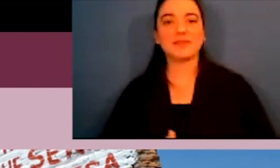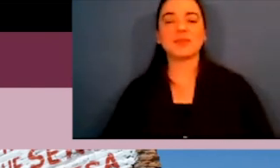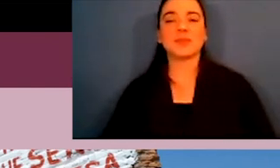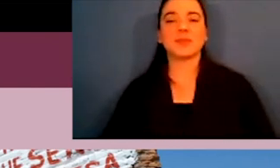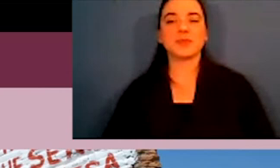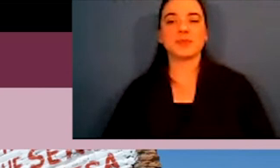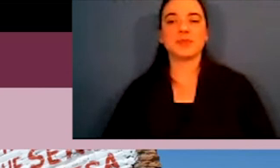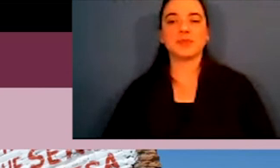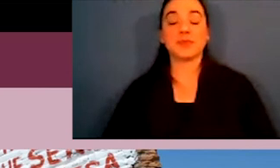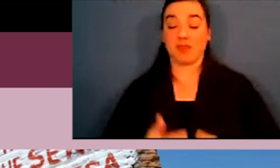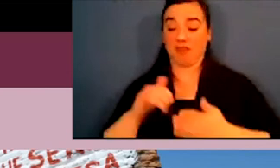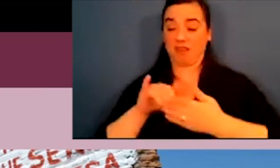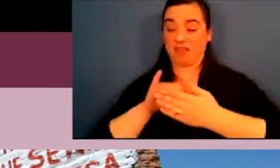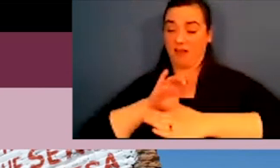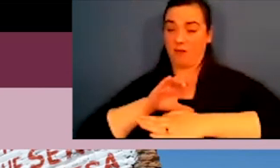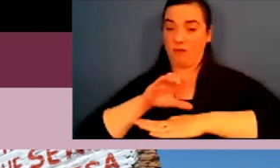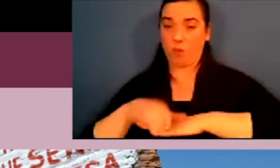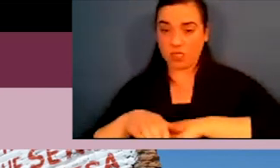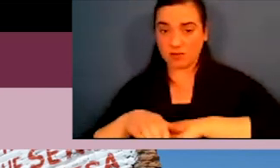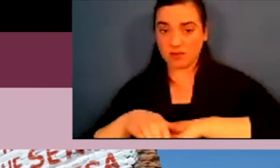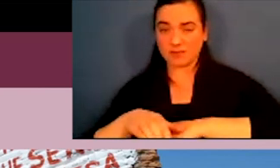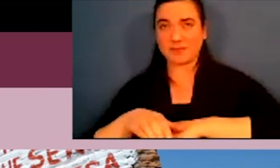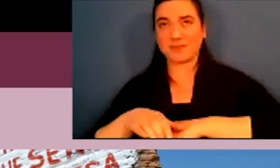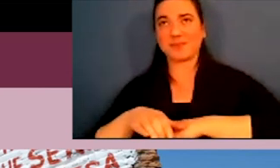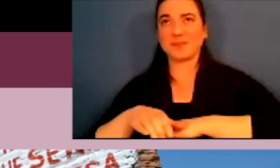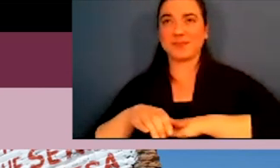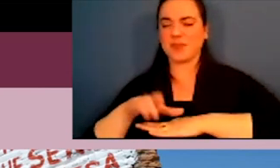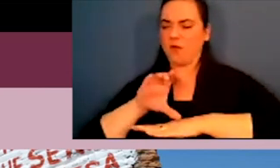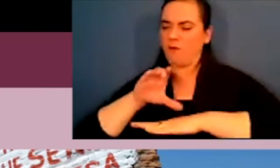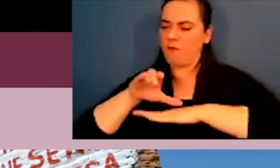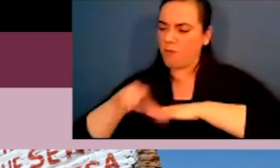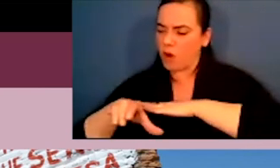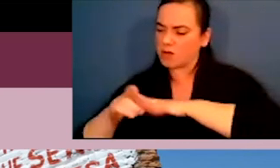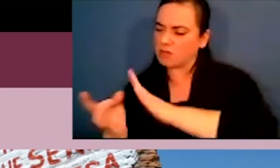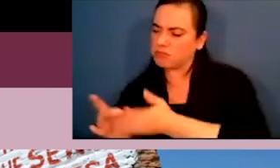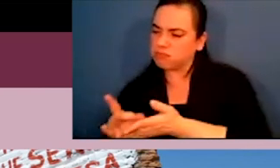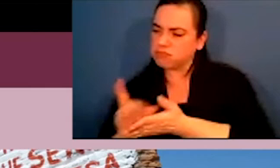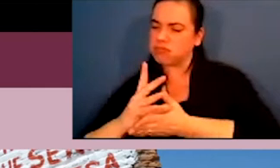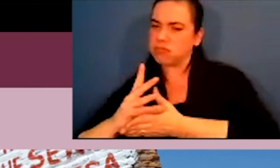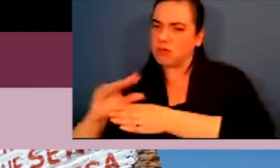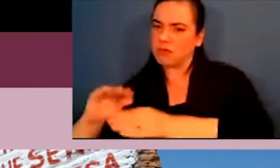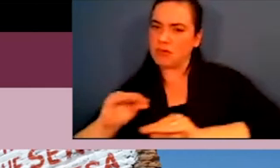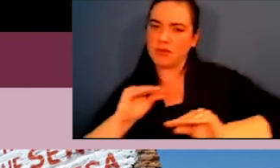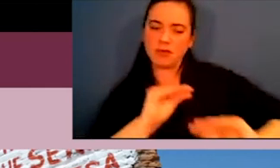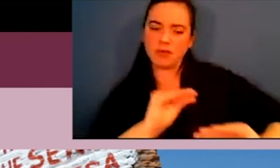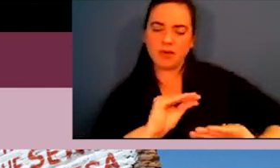altogether. Um, this, um, force, um,